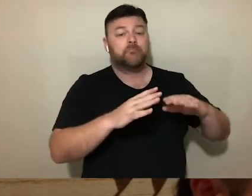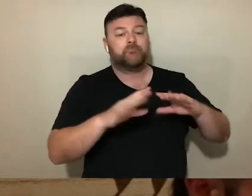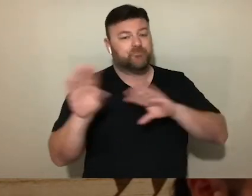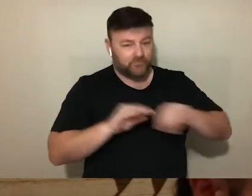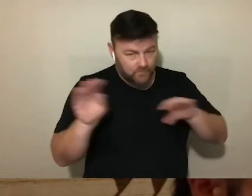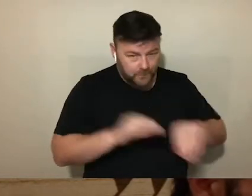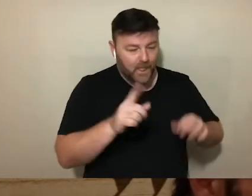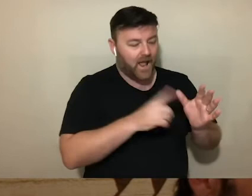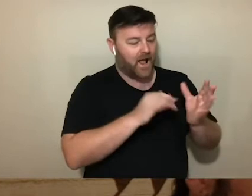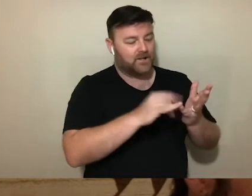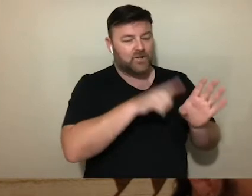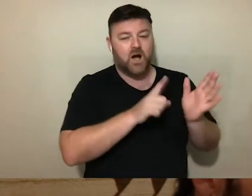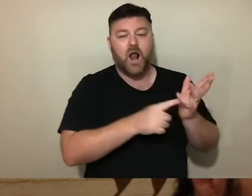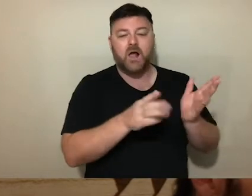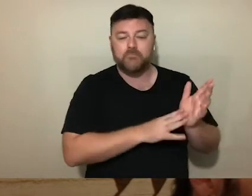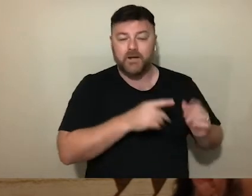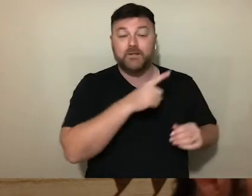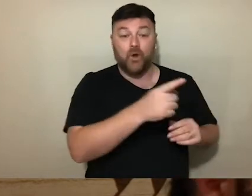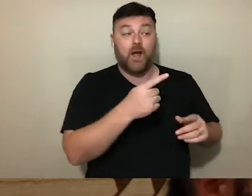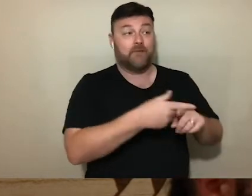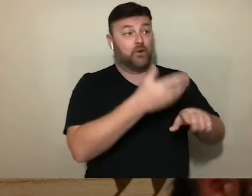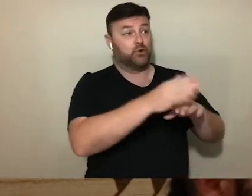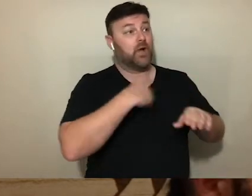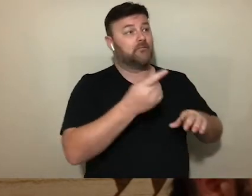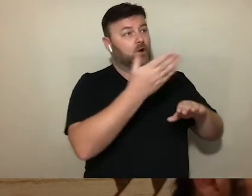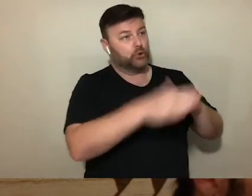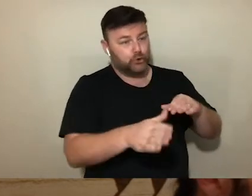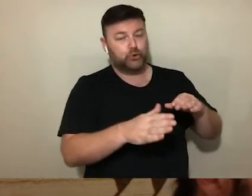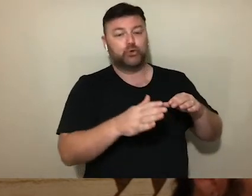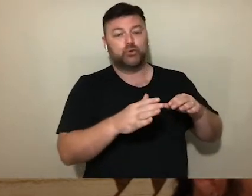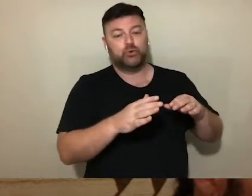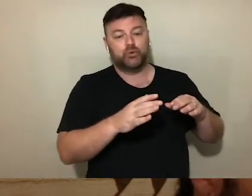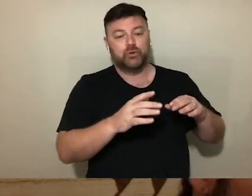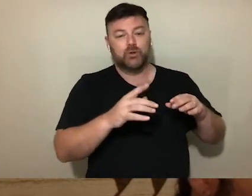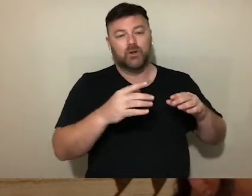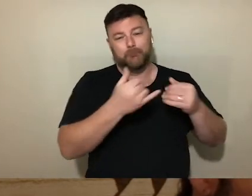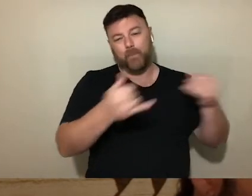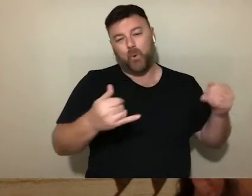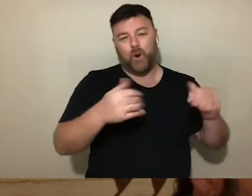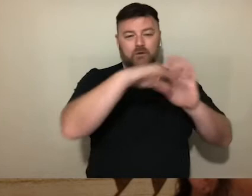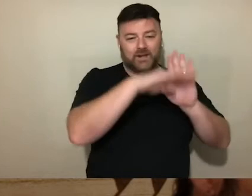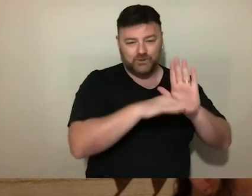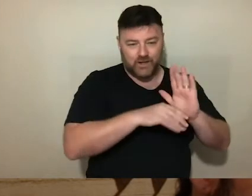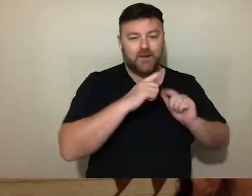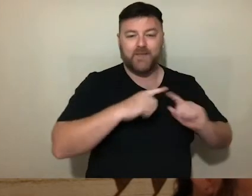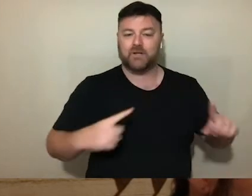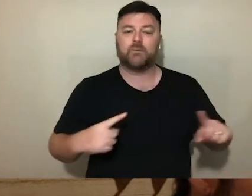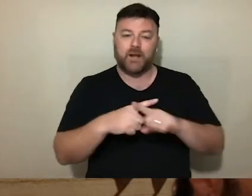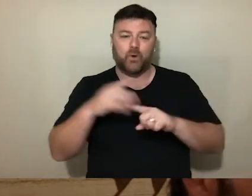European Commission, anticipating a renovated phase of the contemporary border regime that contrasts with the